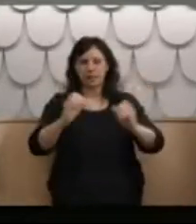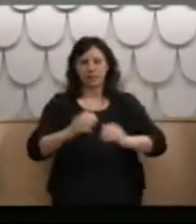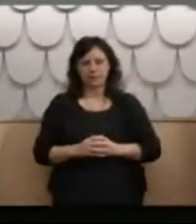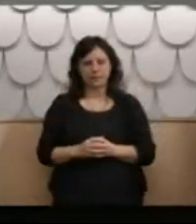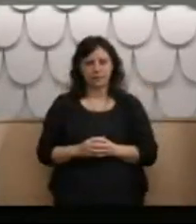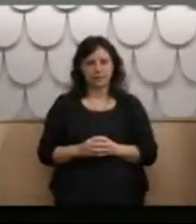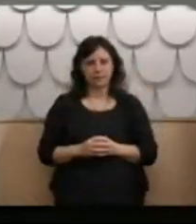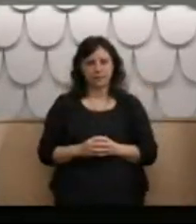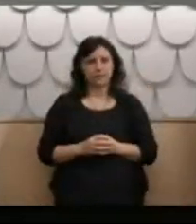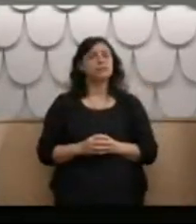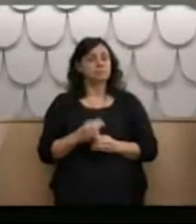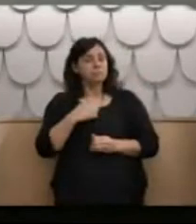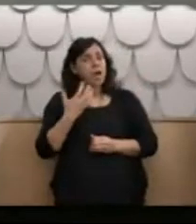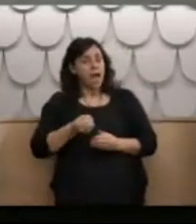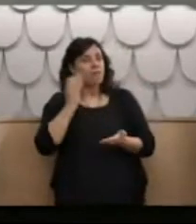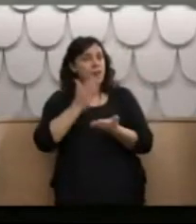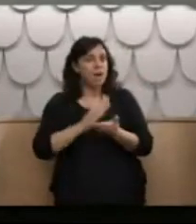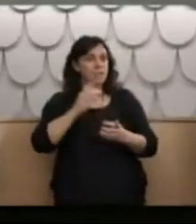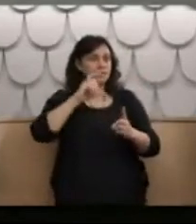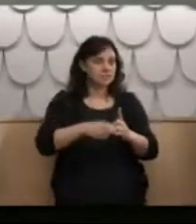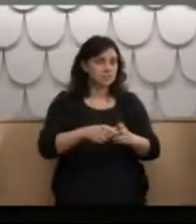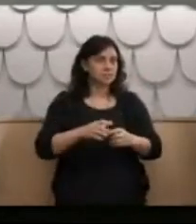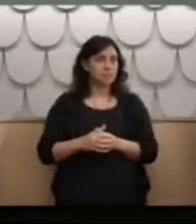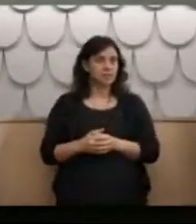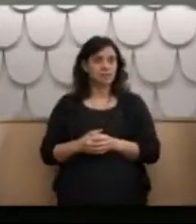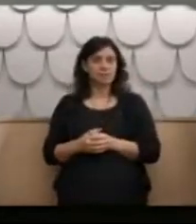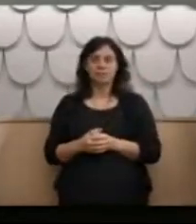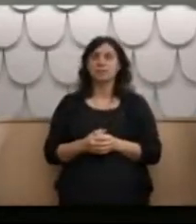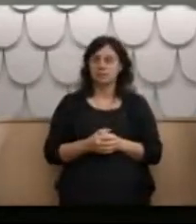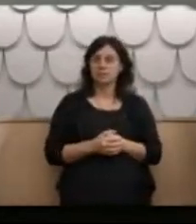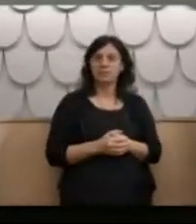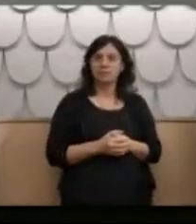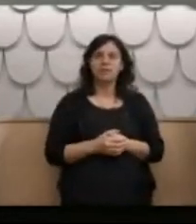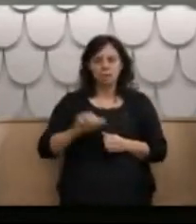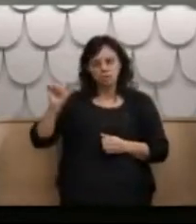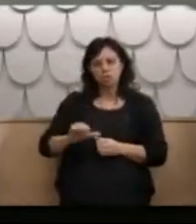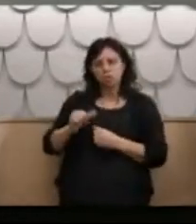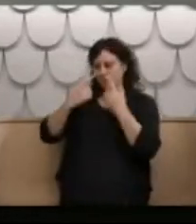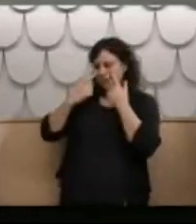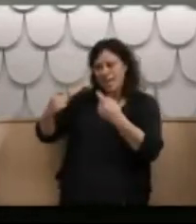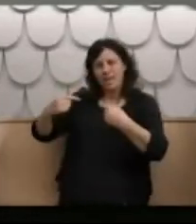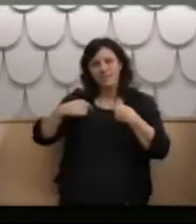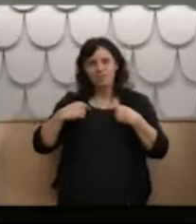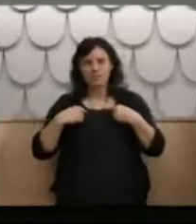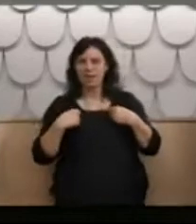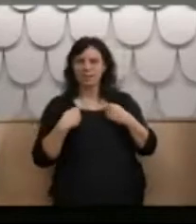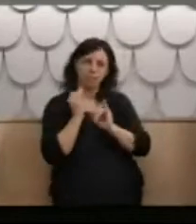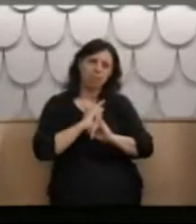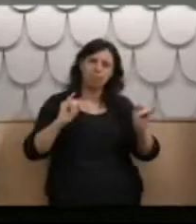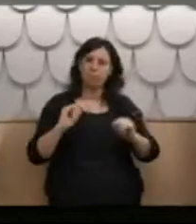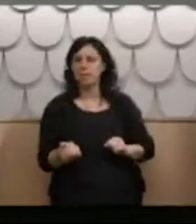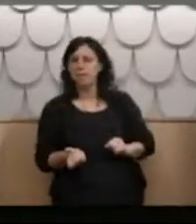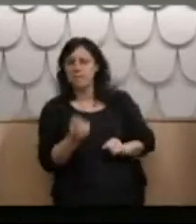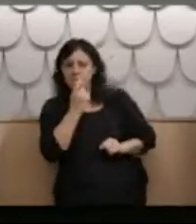I had a disability. Instead of loving care and help with it, I got cruelty. Torture and was made to feel worthless human